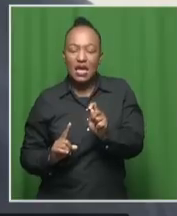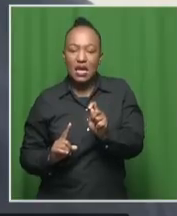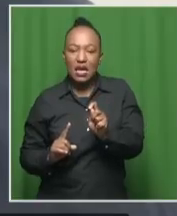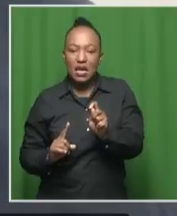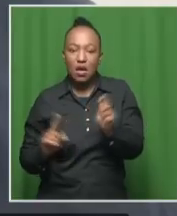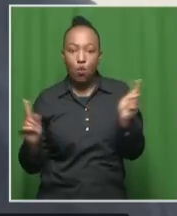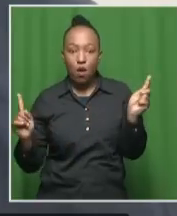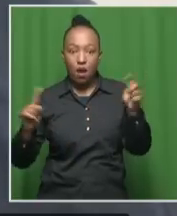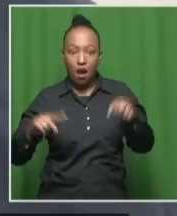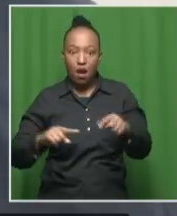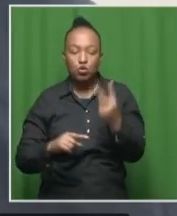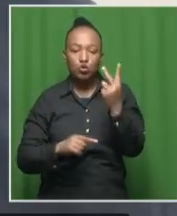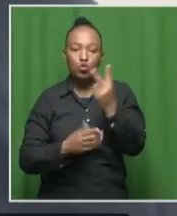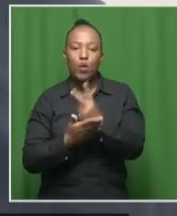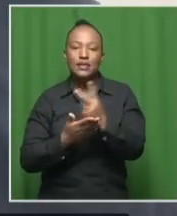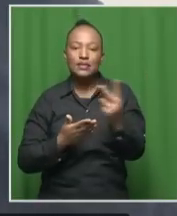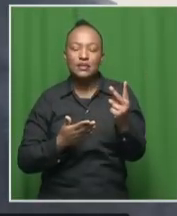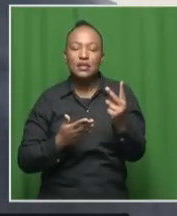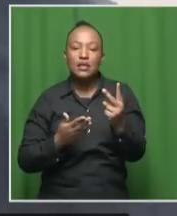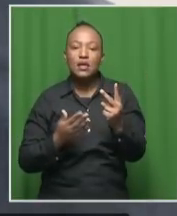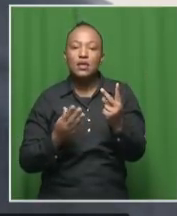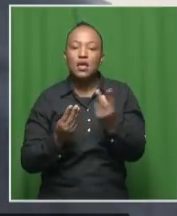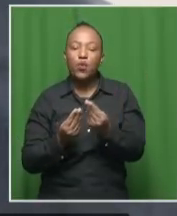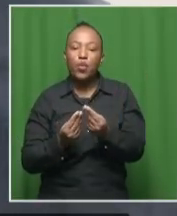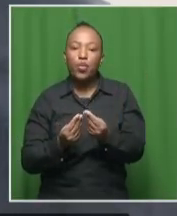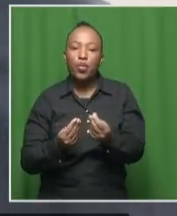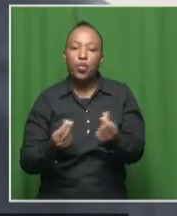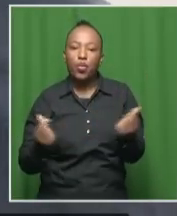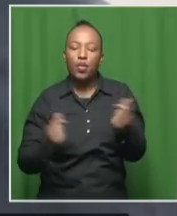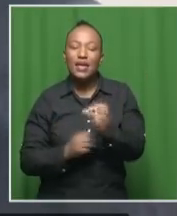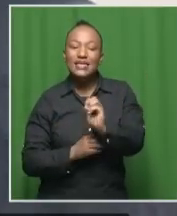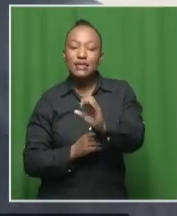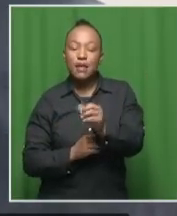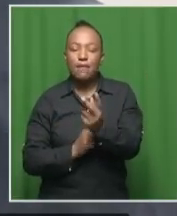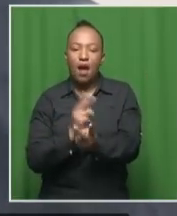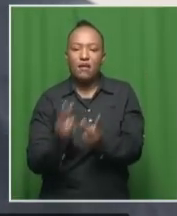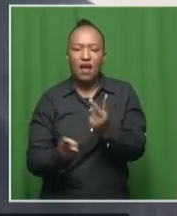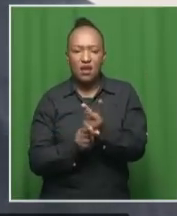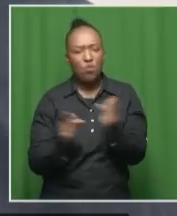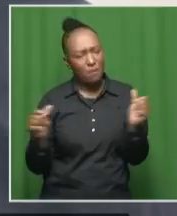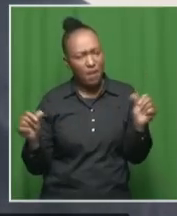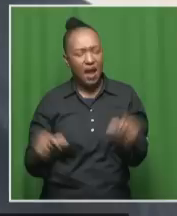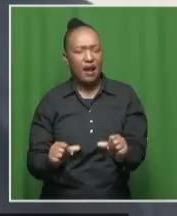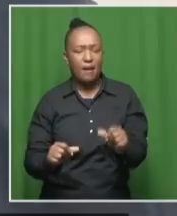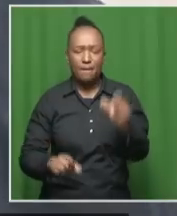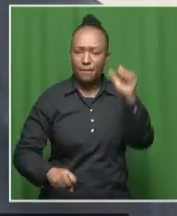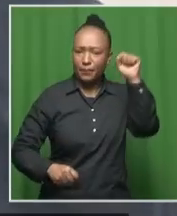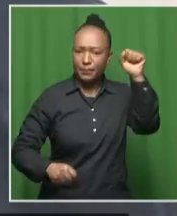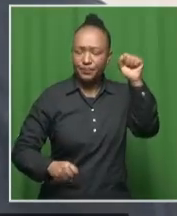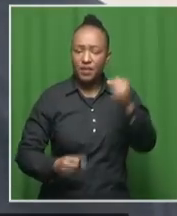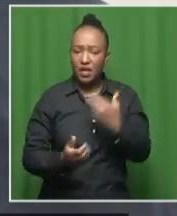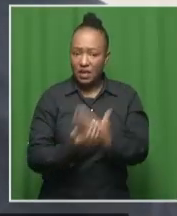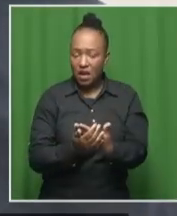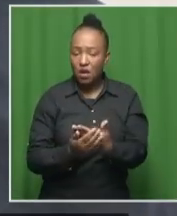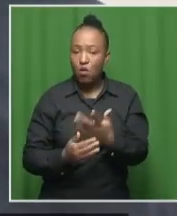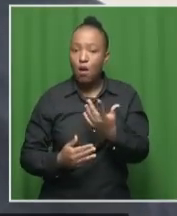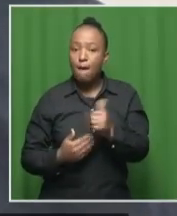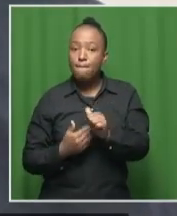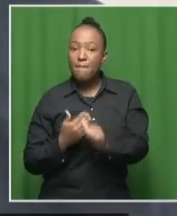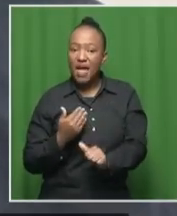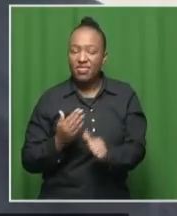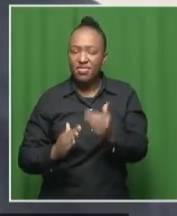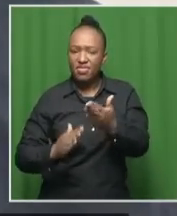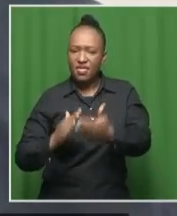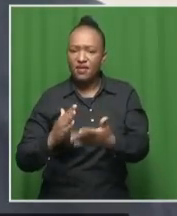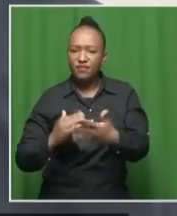to keep them here for two weeks they're going to disappear. The 1st of September we'll be out in the street again because definitely sure if they can come month end. We've been